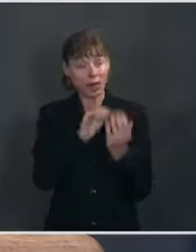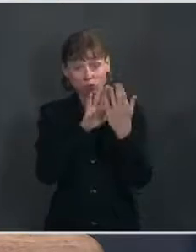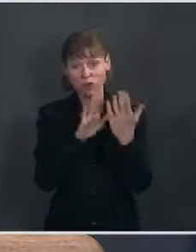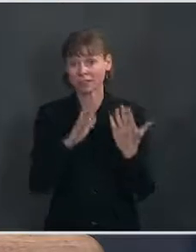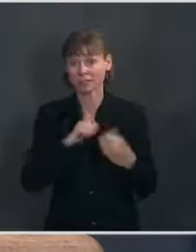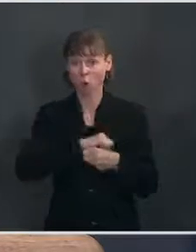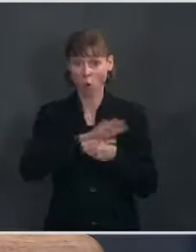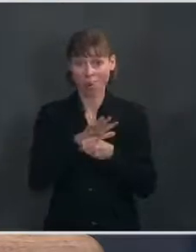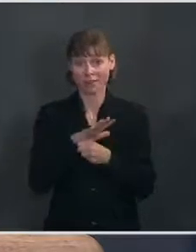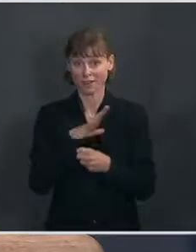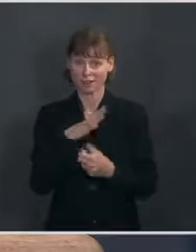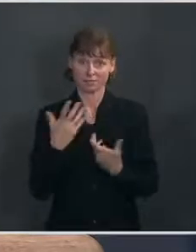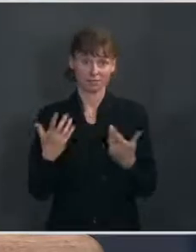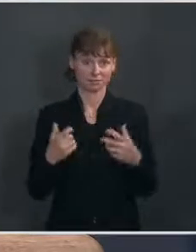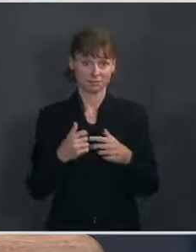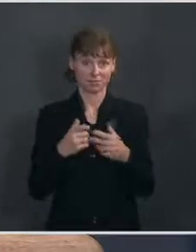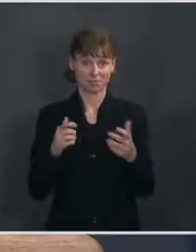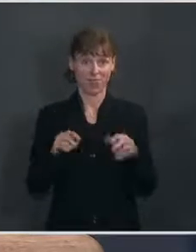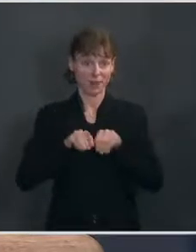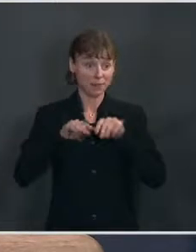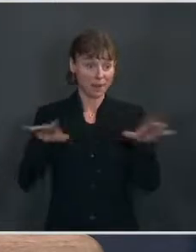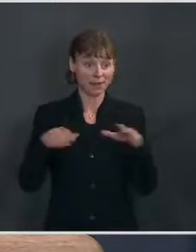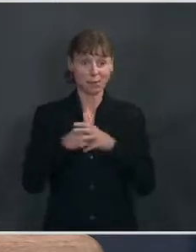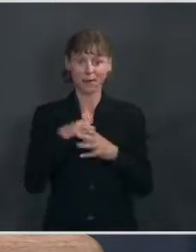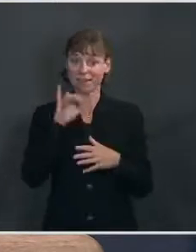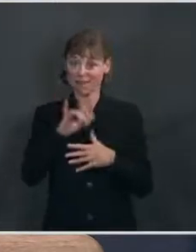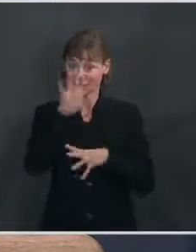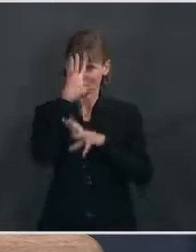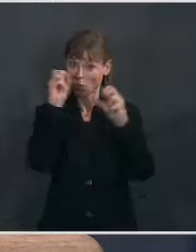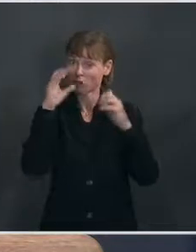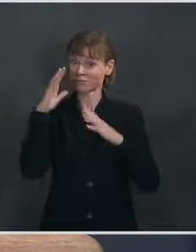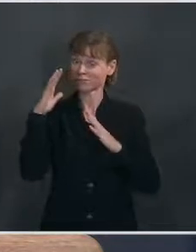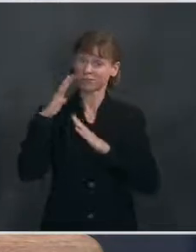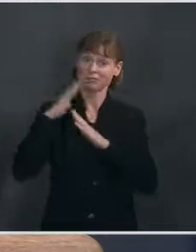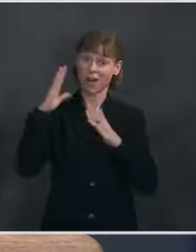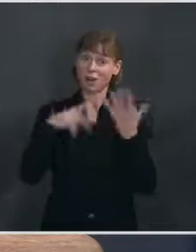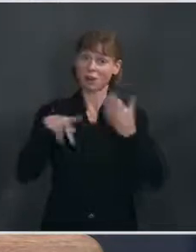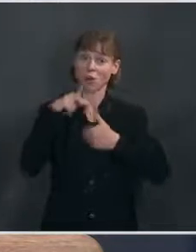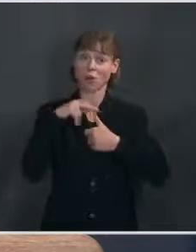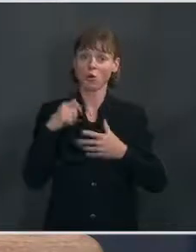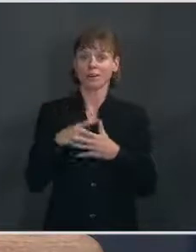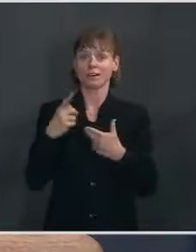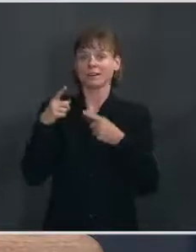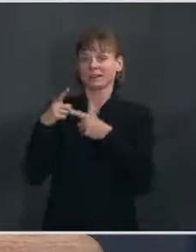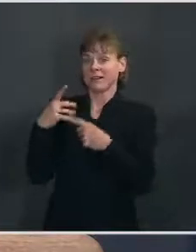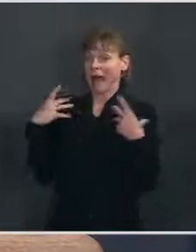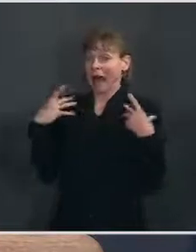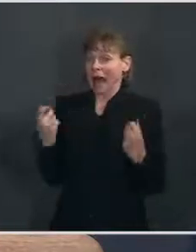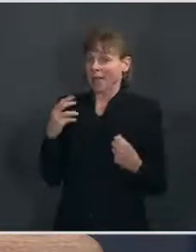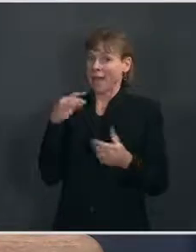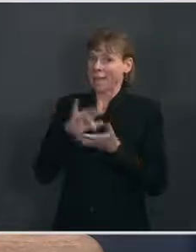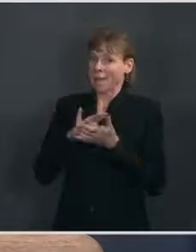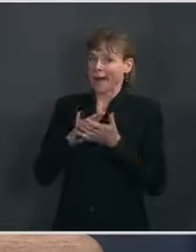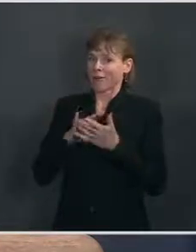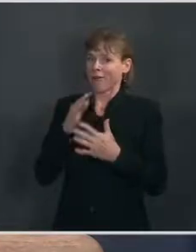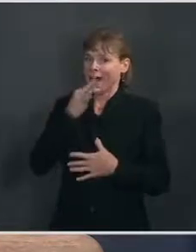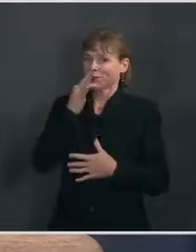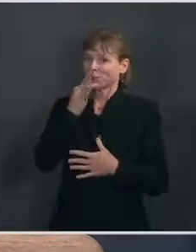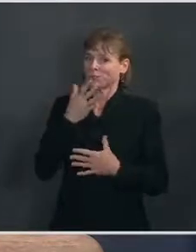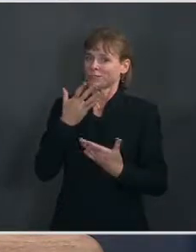president's top priority. I would certainly defer to our health and medical experts who I know spoke to this a bit this morning. And I think